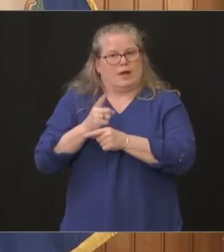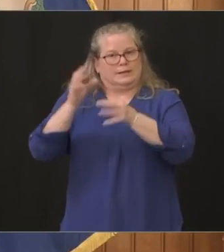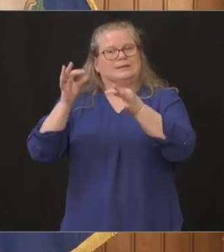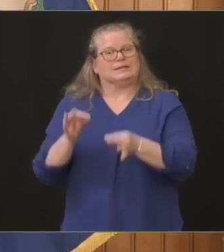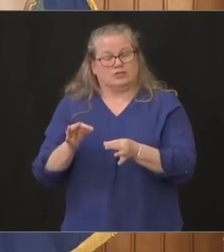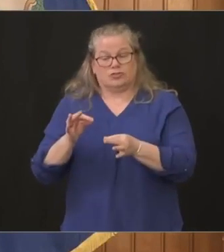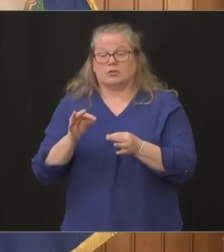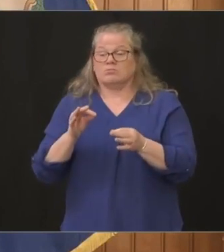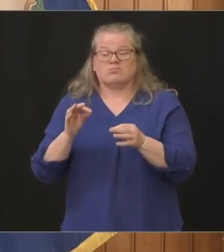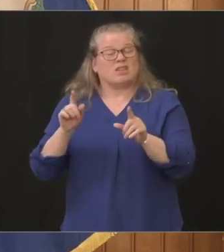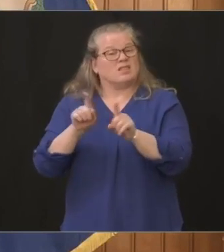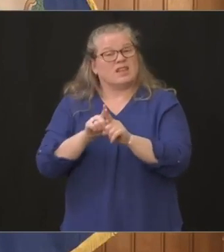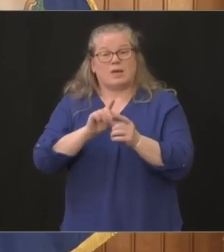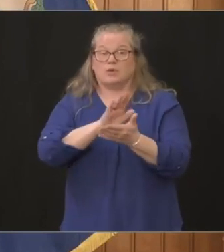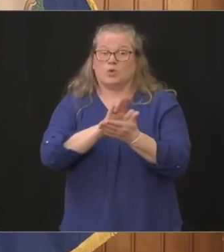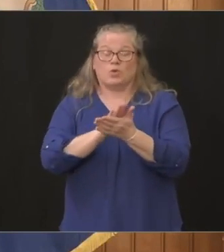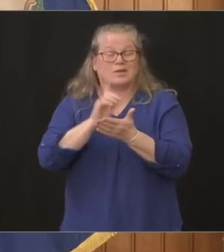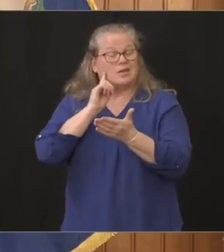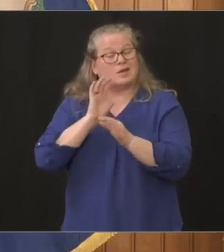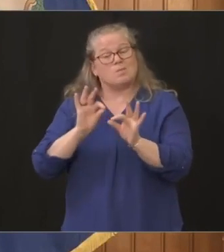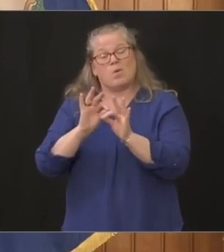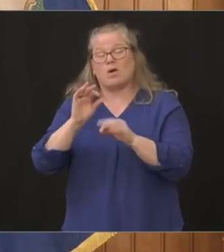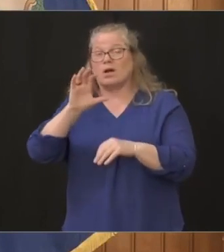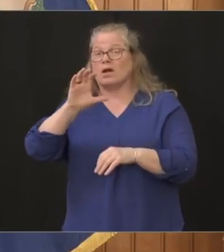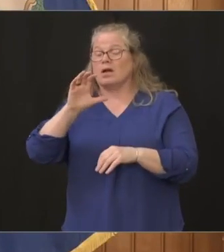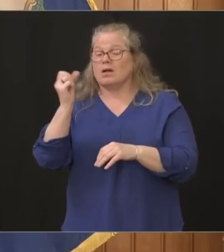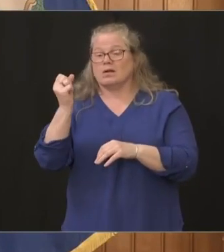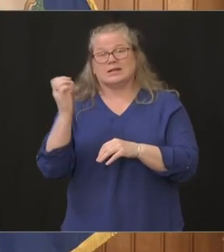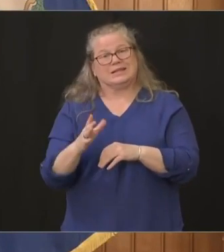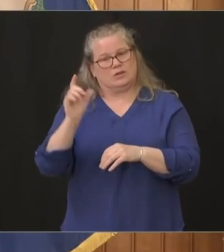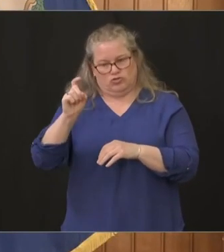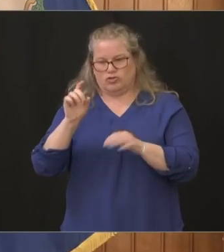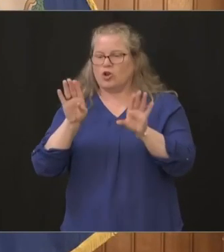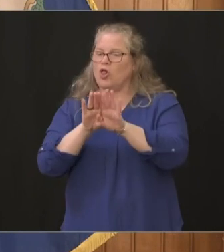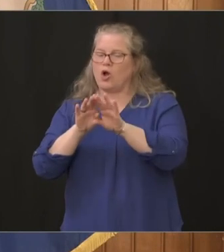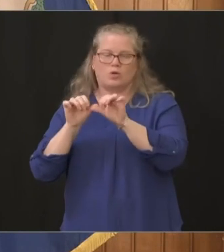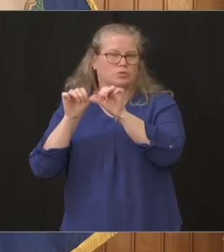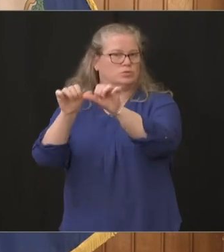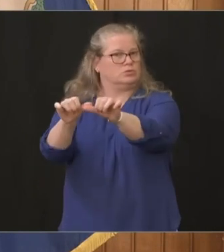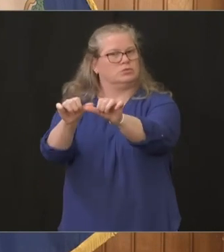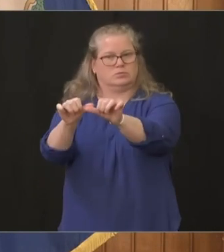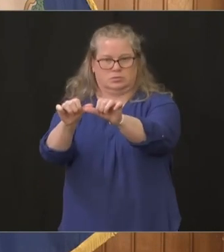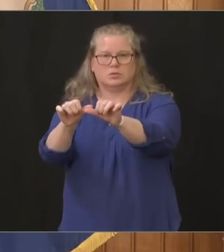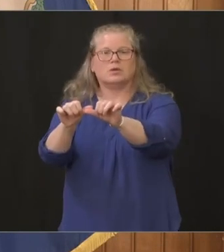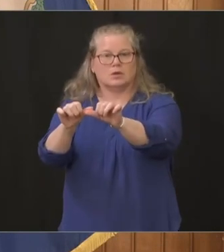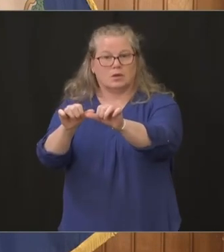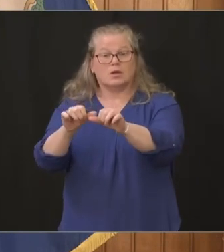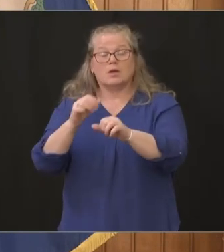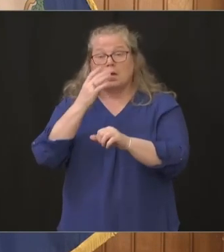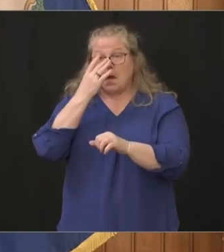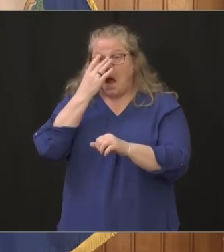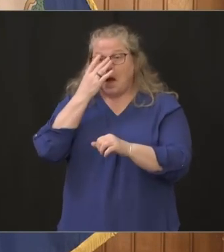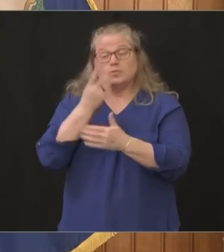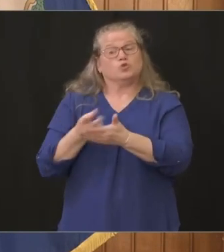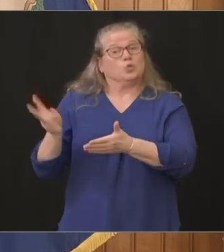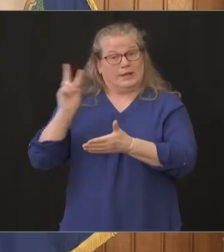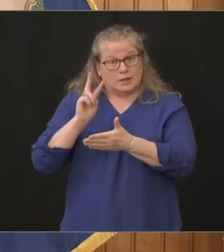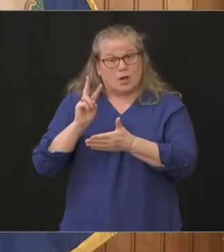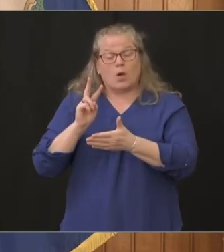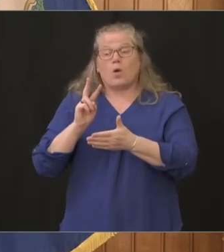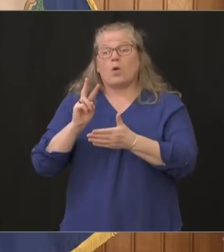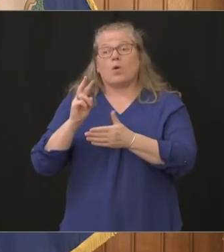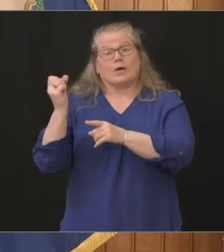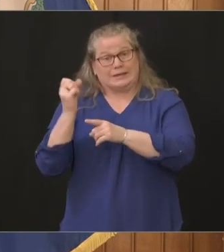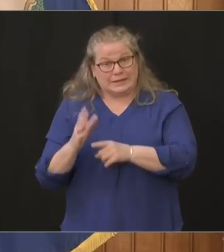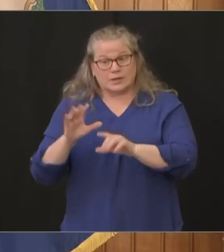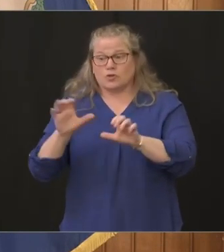you should stay closed um you know again for the near term at least another couple of weeks i gotta say they did the right thing two weeks ago i know